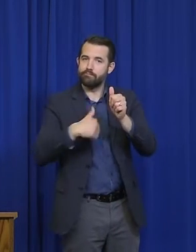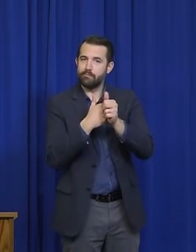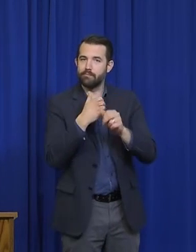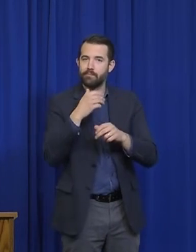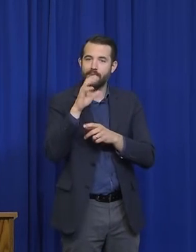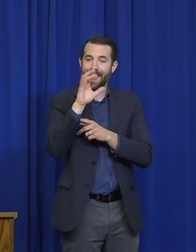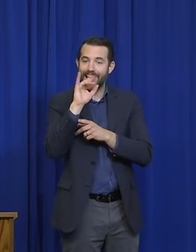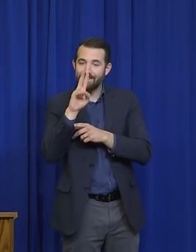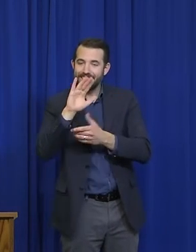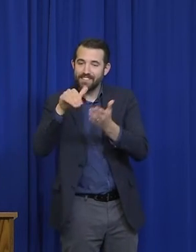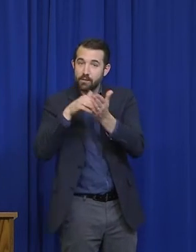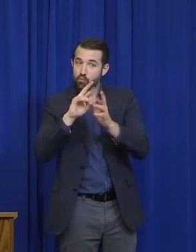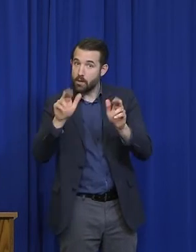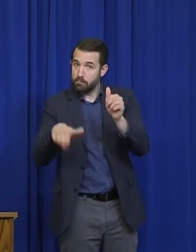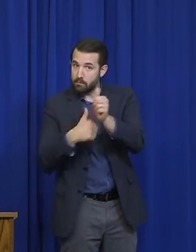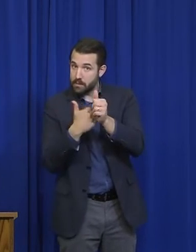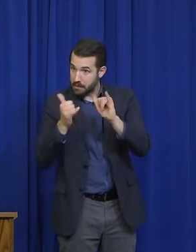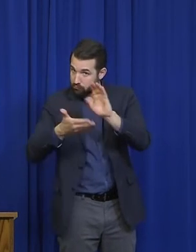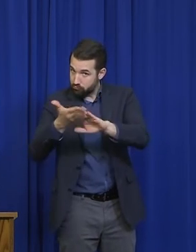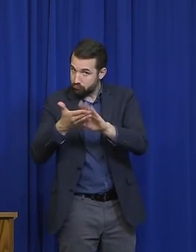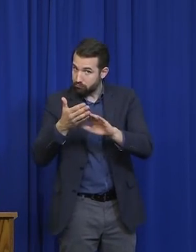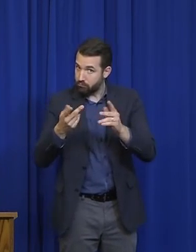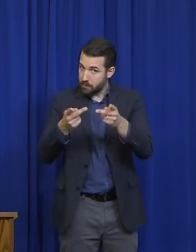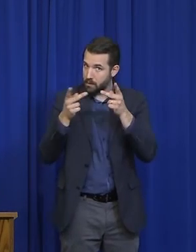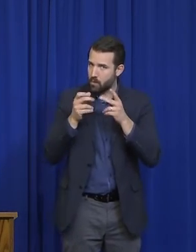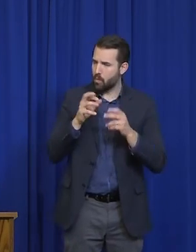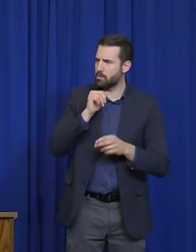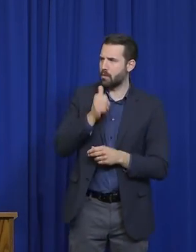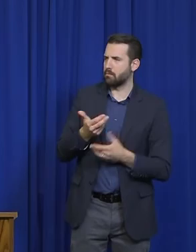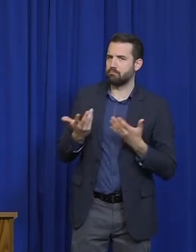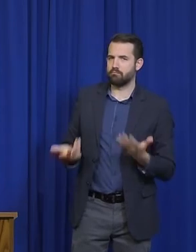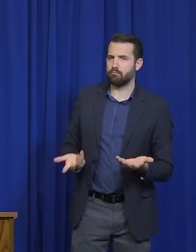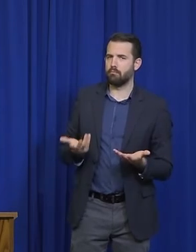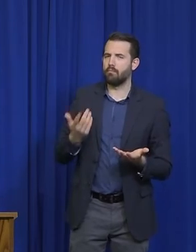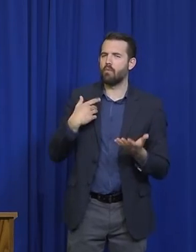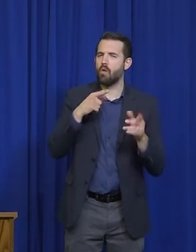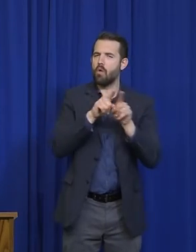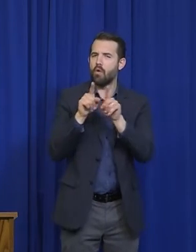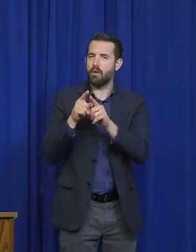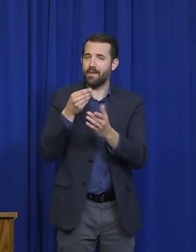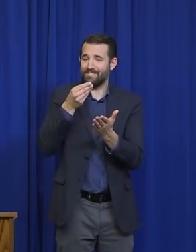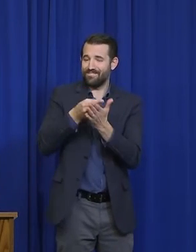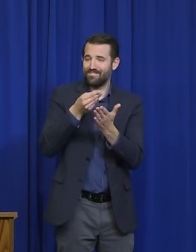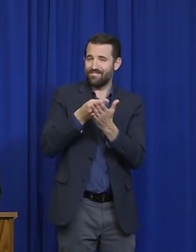coronavirus emergency needs? Last we checked, only $100,000 of those funds have been used.